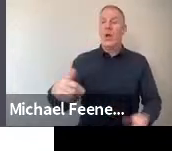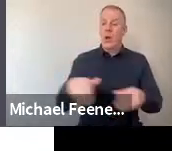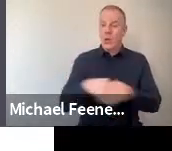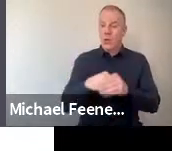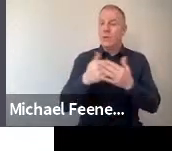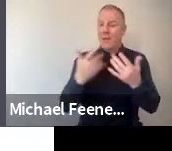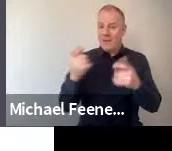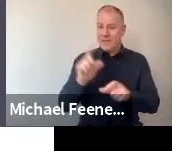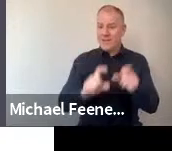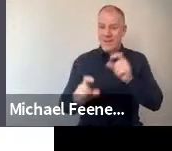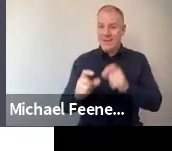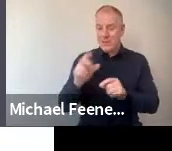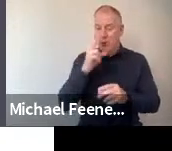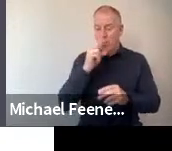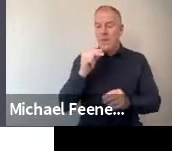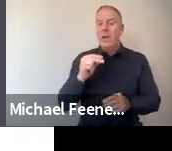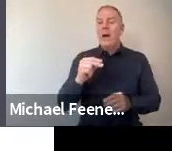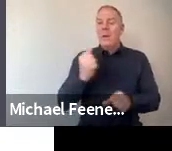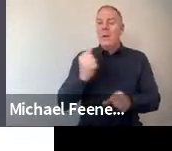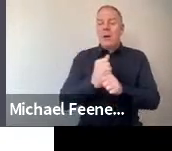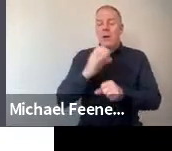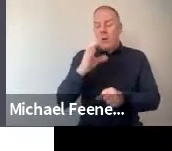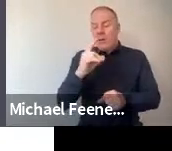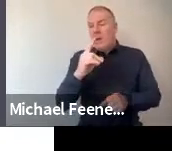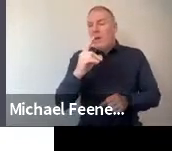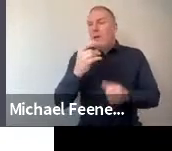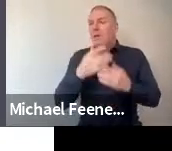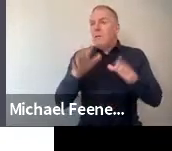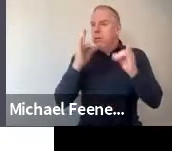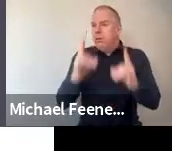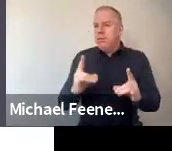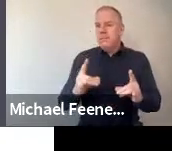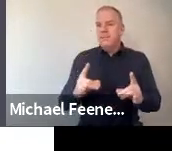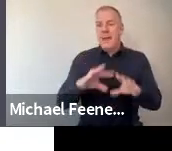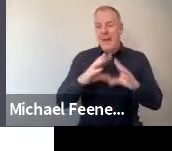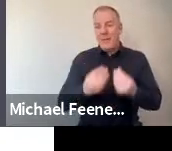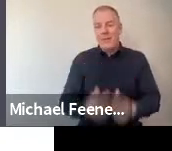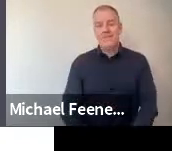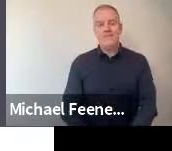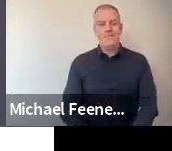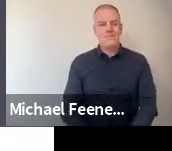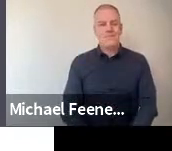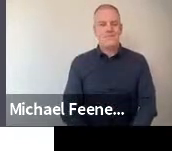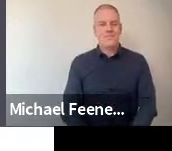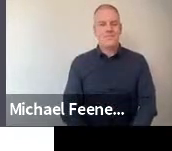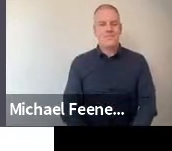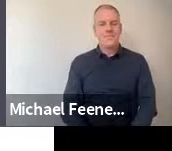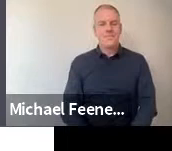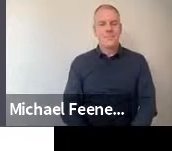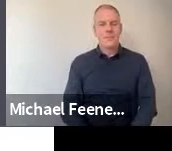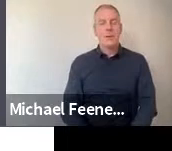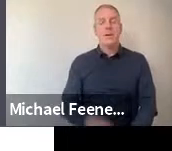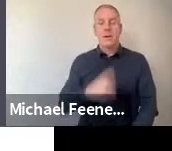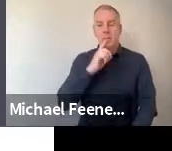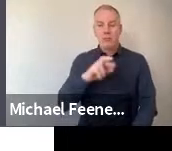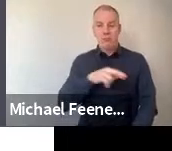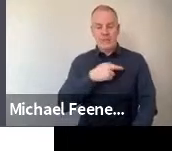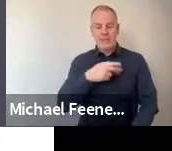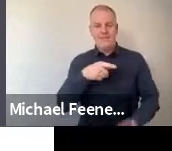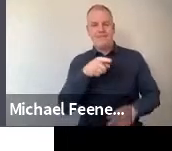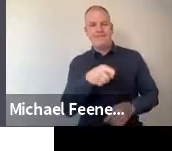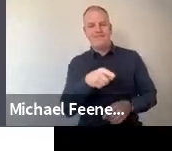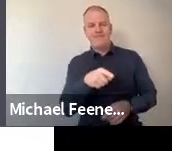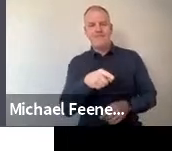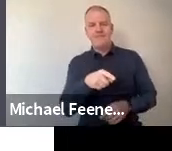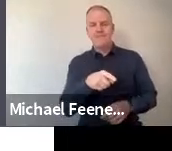of science, a lot of things about COVID, public health, this kind of stuff. But it was kind of under the